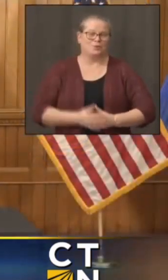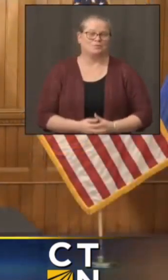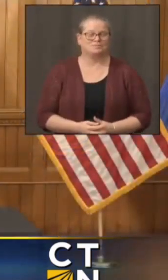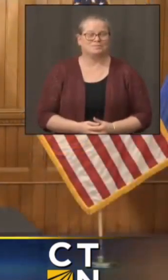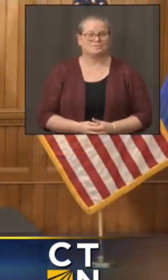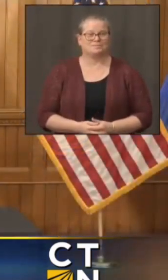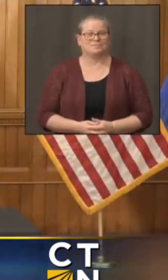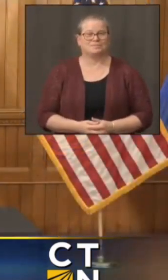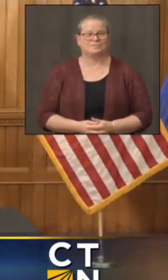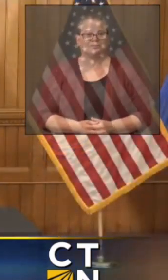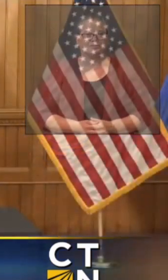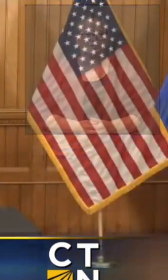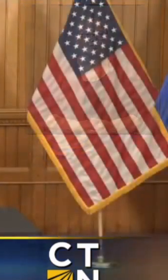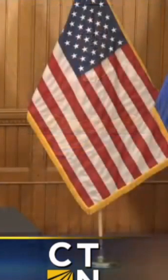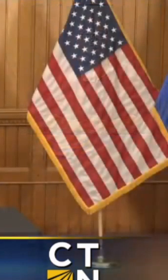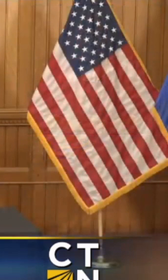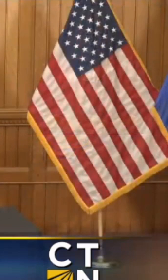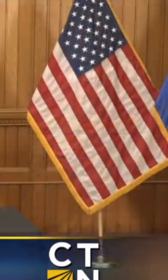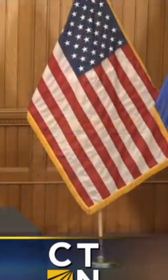Thank you,